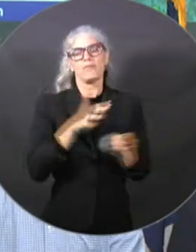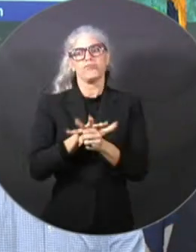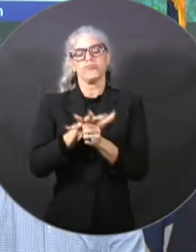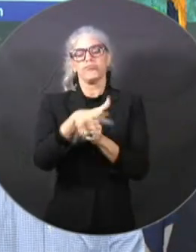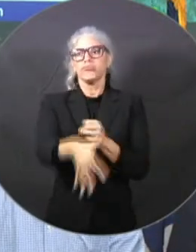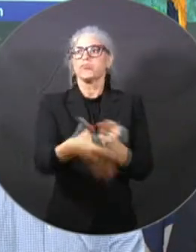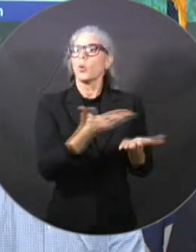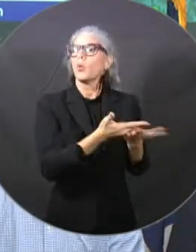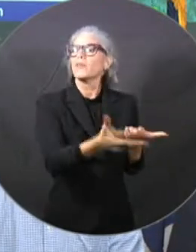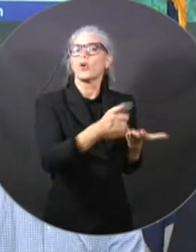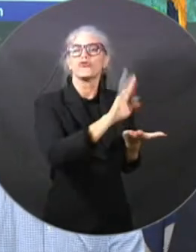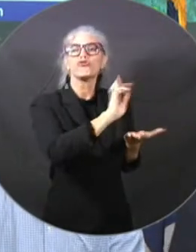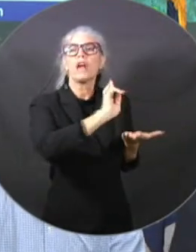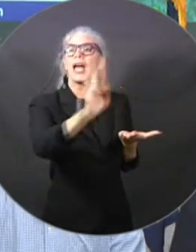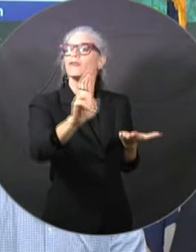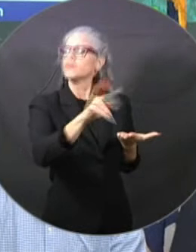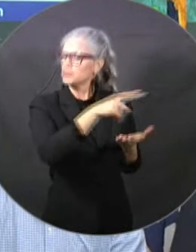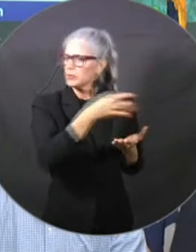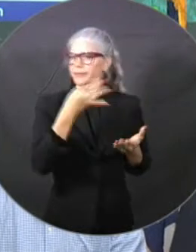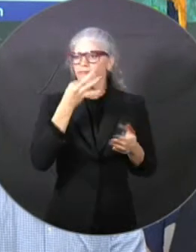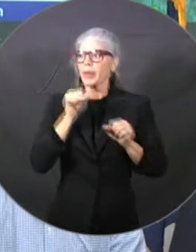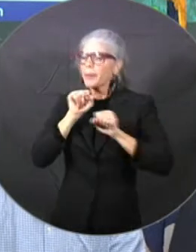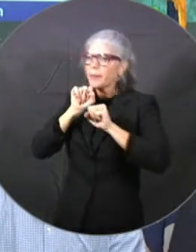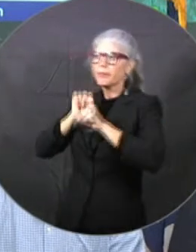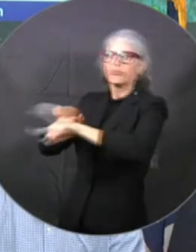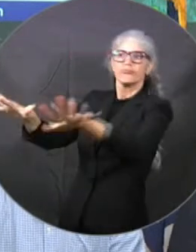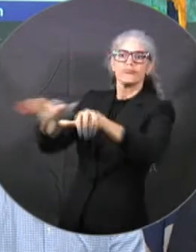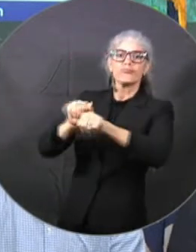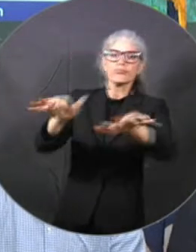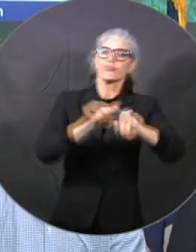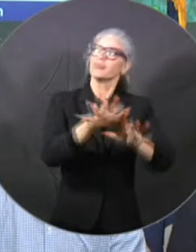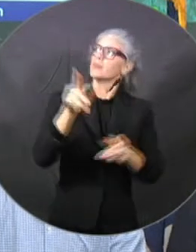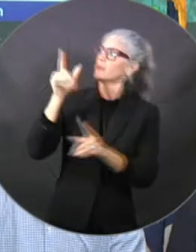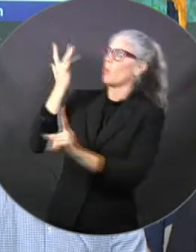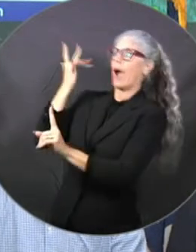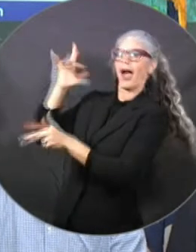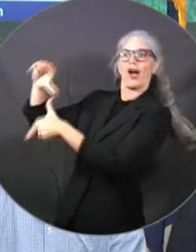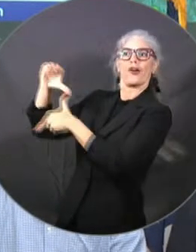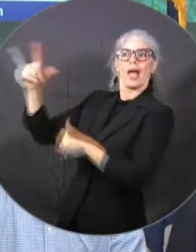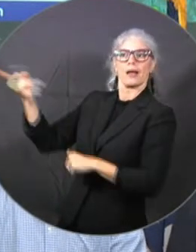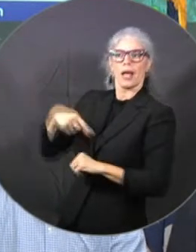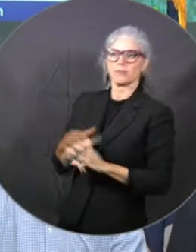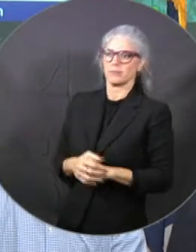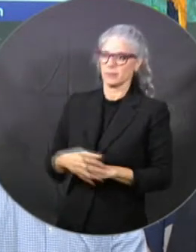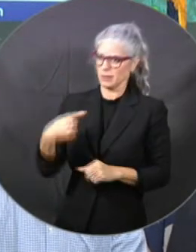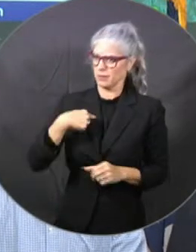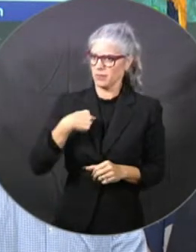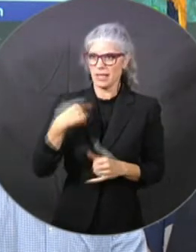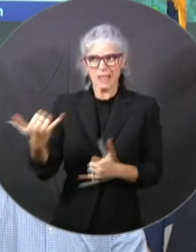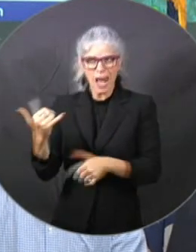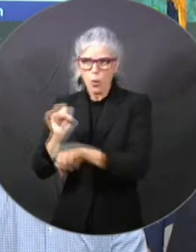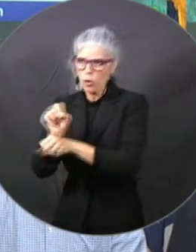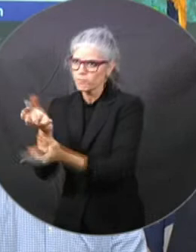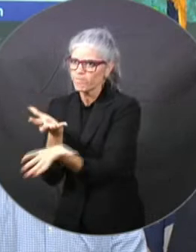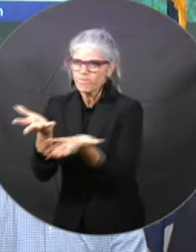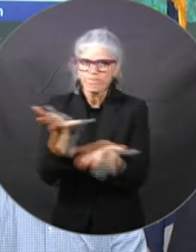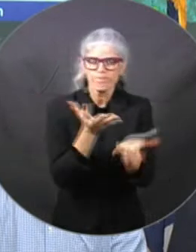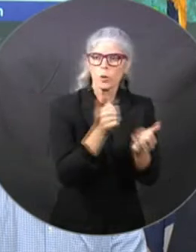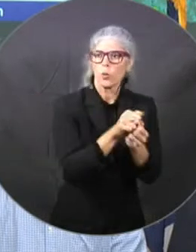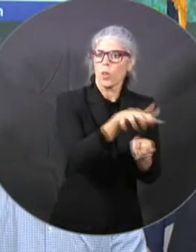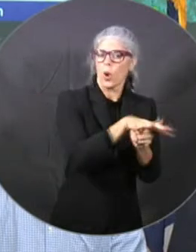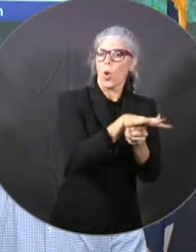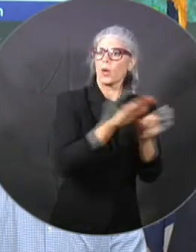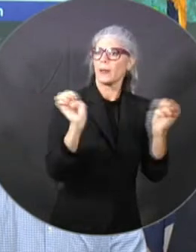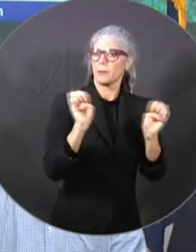I'm doing my job as a state coordinating officer. Local emergency management directors are doing their jobs as local coordination officers.